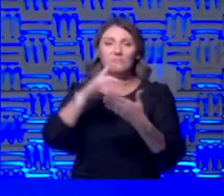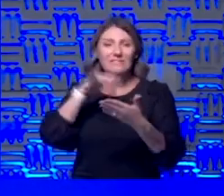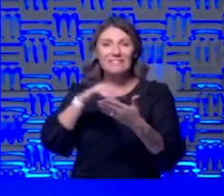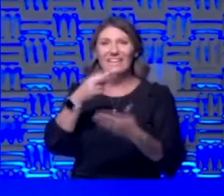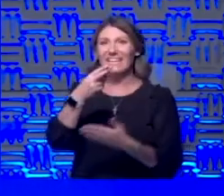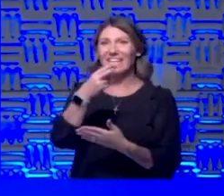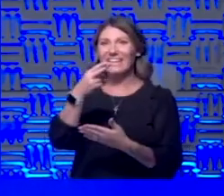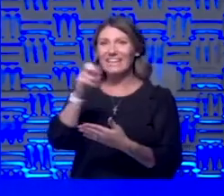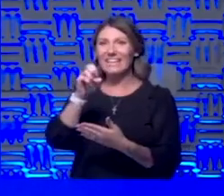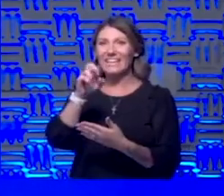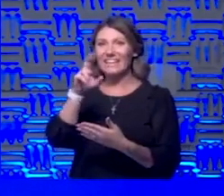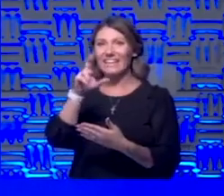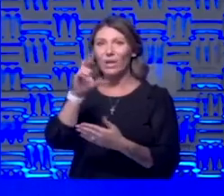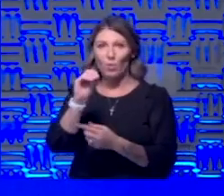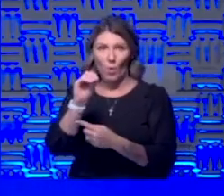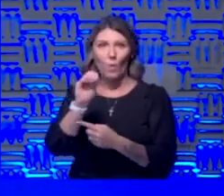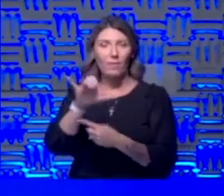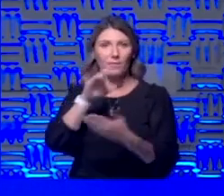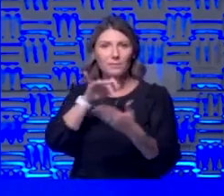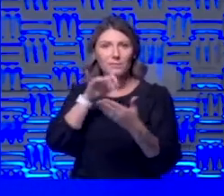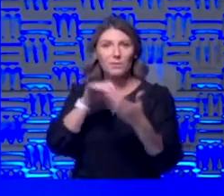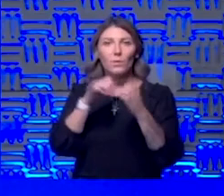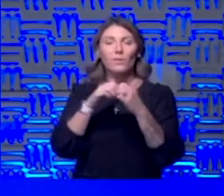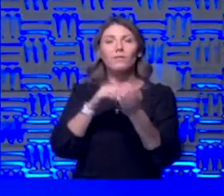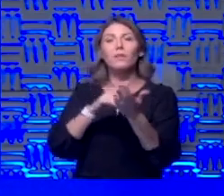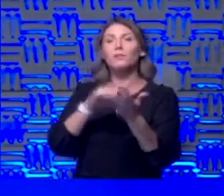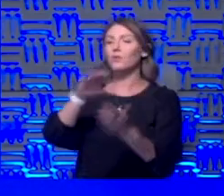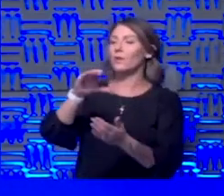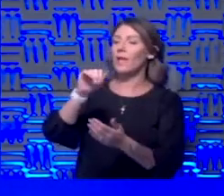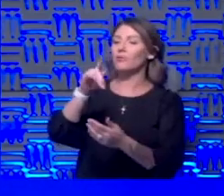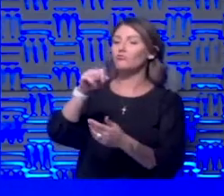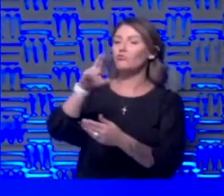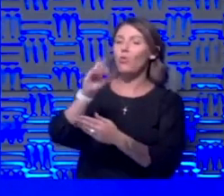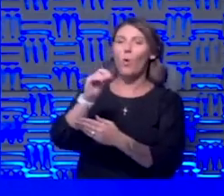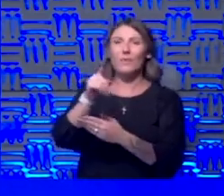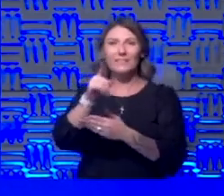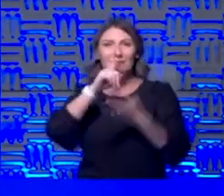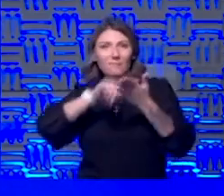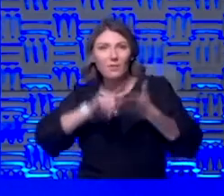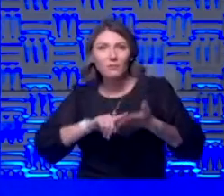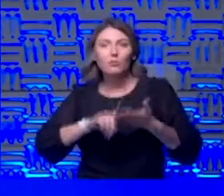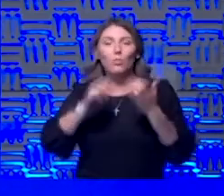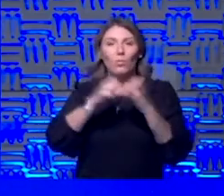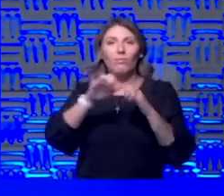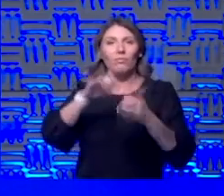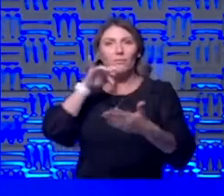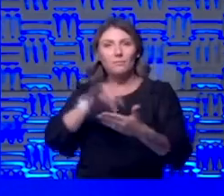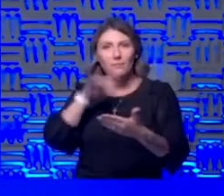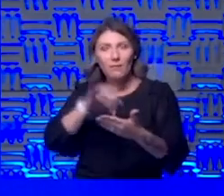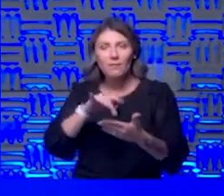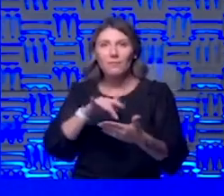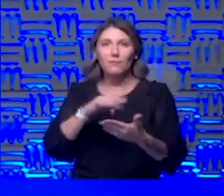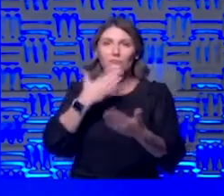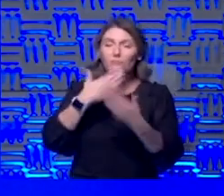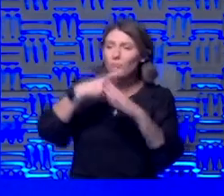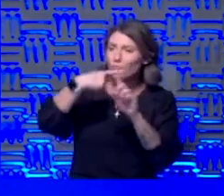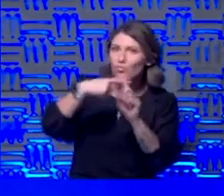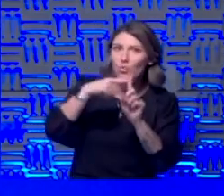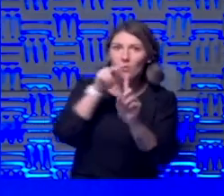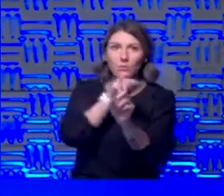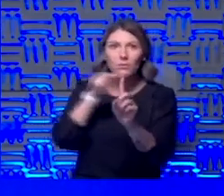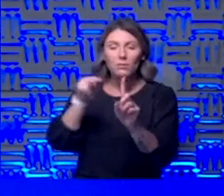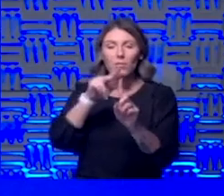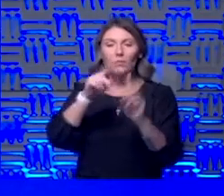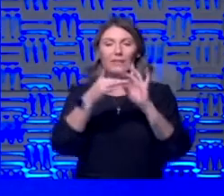hero study you know that's being done with dr castro here he's one of our investigators on that we've had good prospective studies about